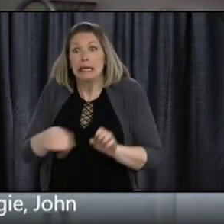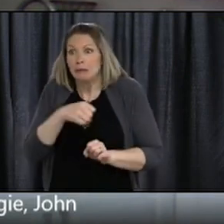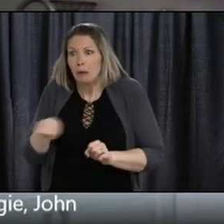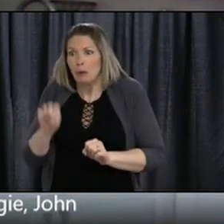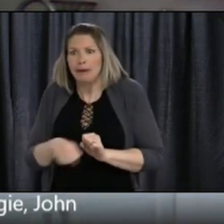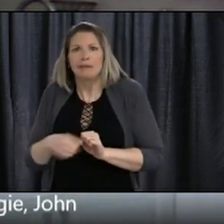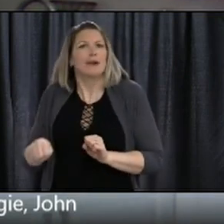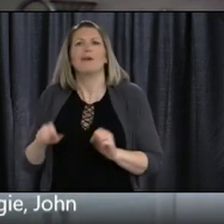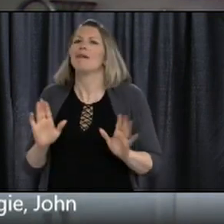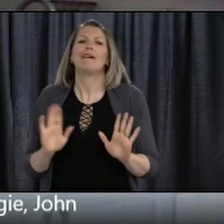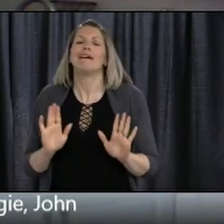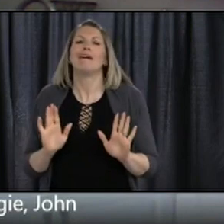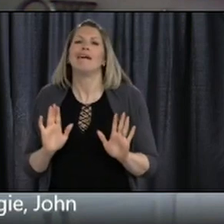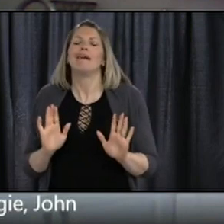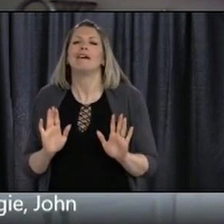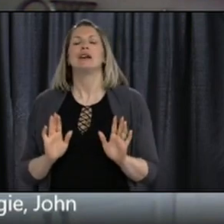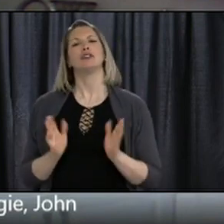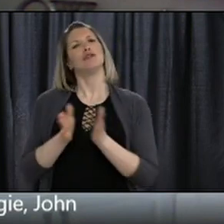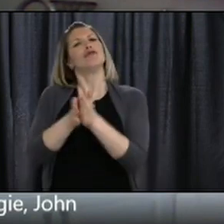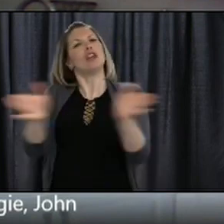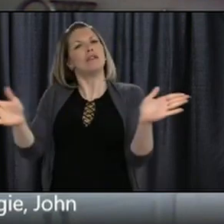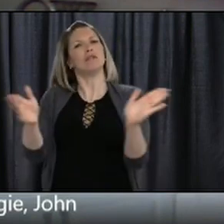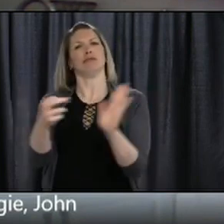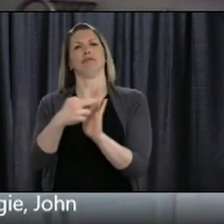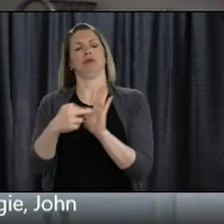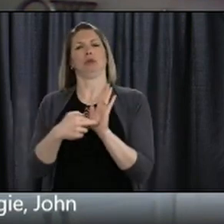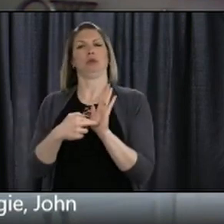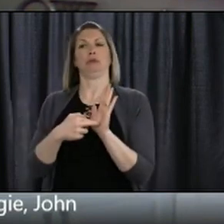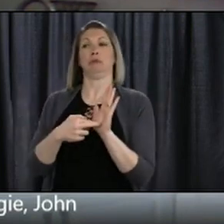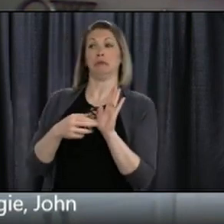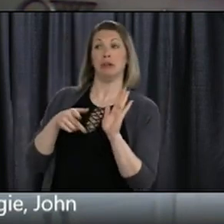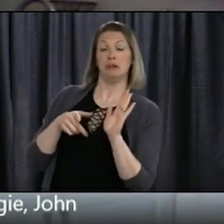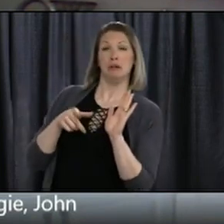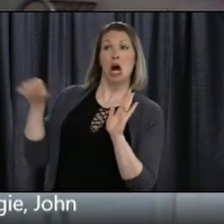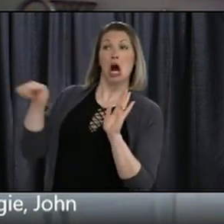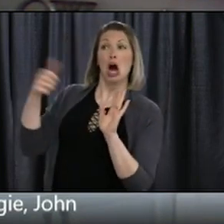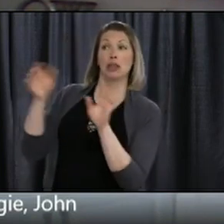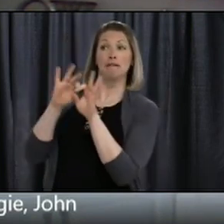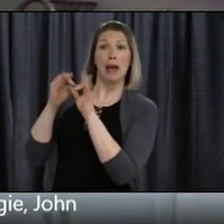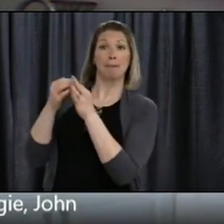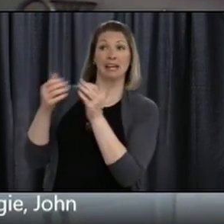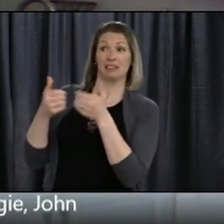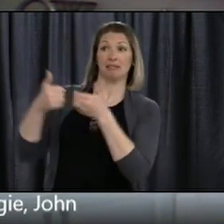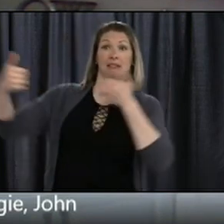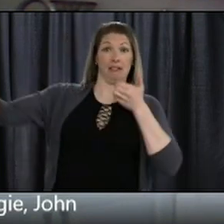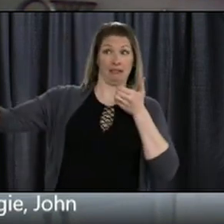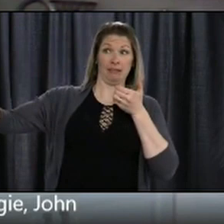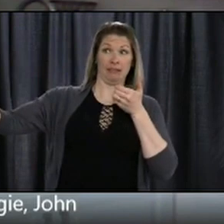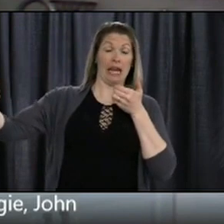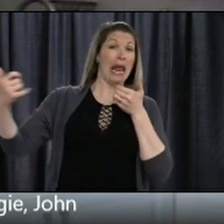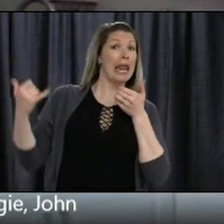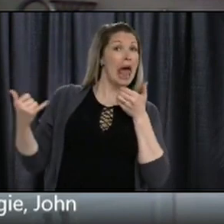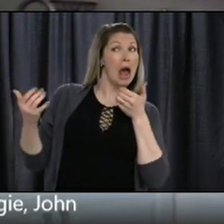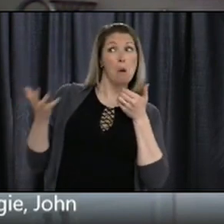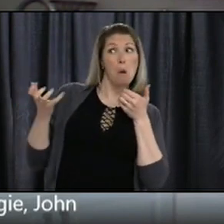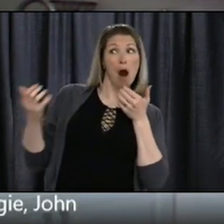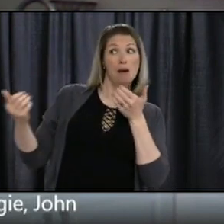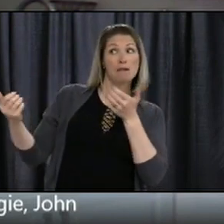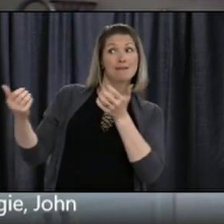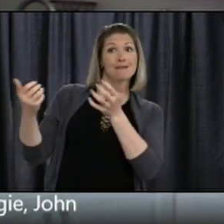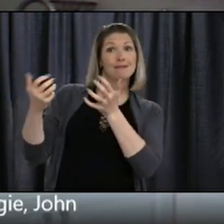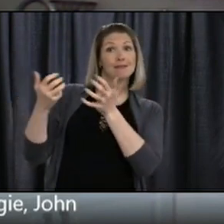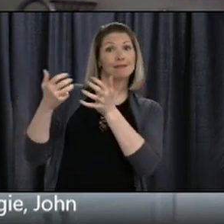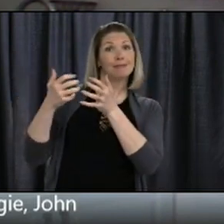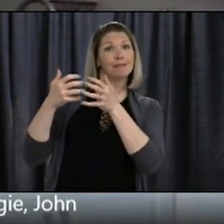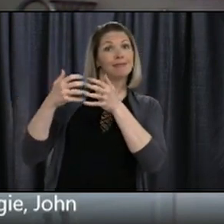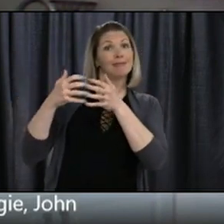would normally be in fairly close proximity to extend their protective bubble each to the other. It